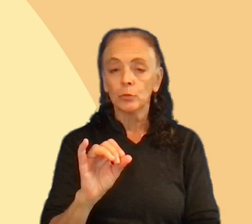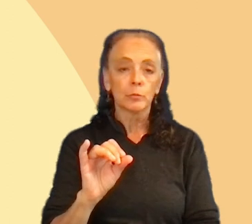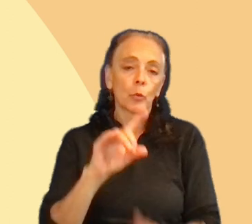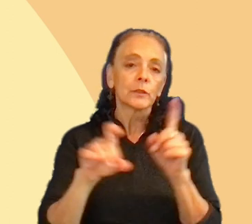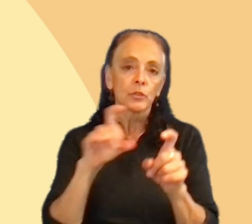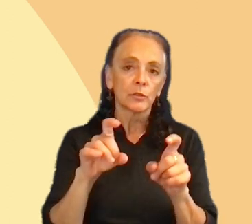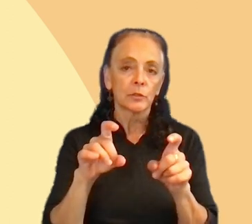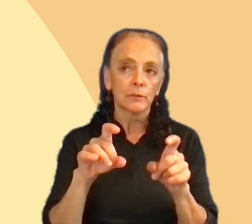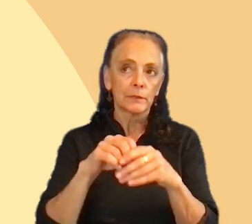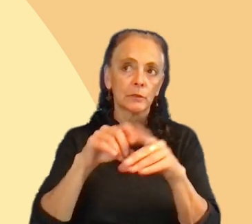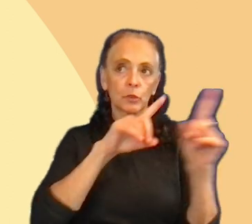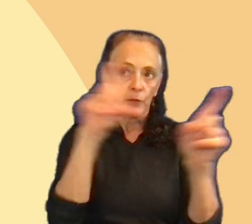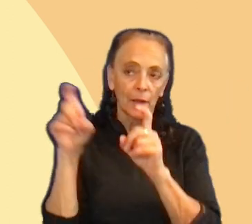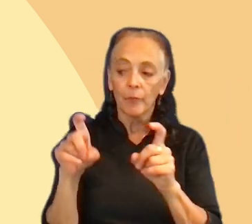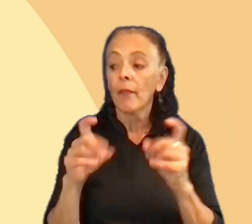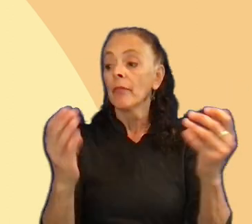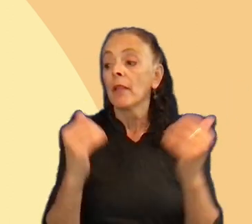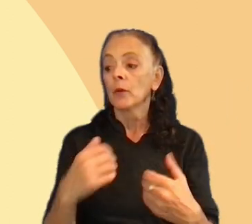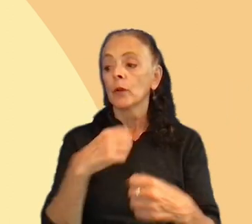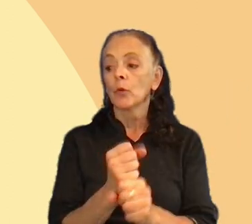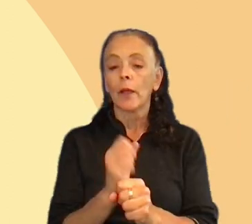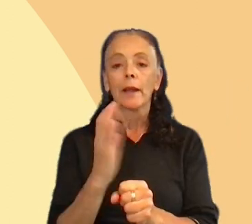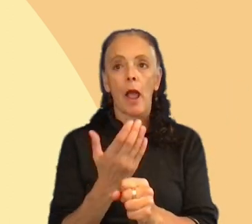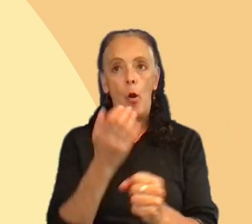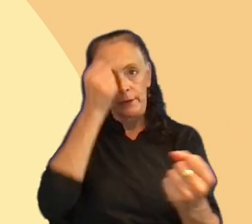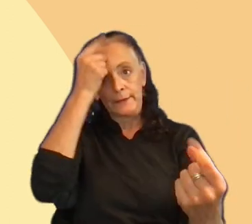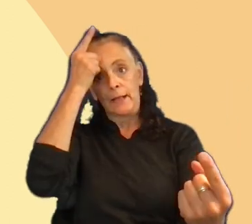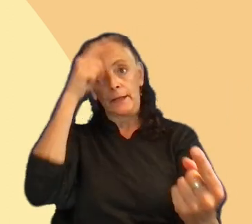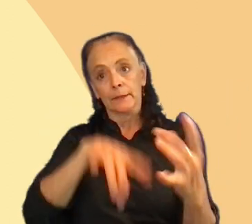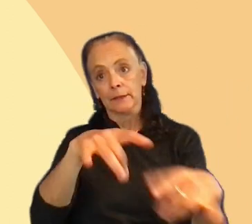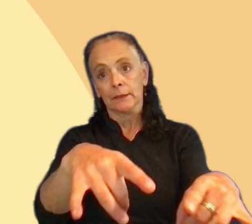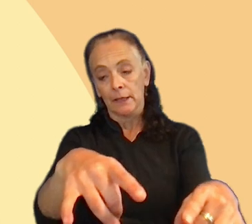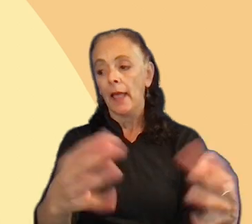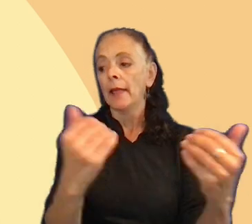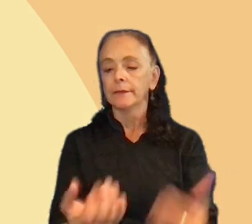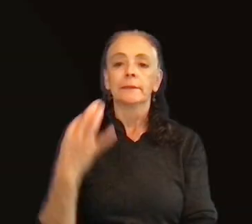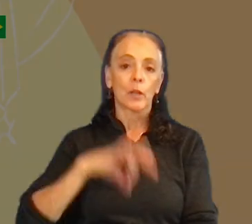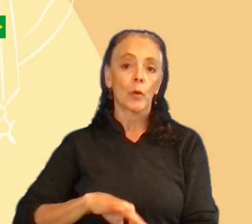survey. Then we created our insights and then the takeaways.